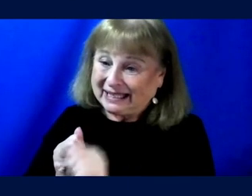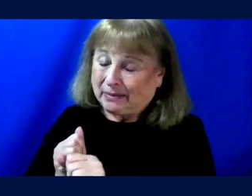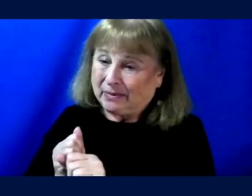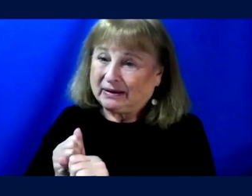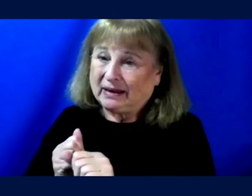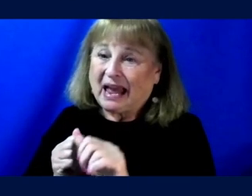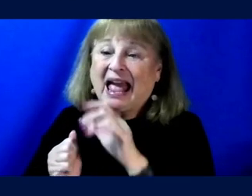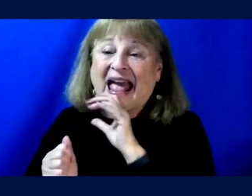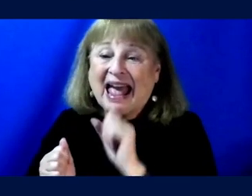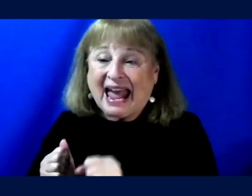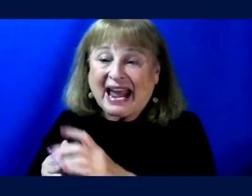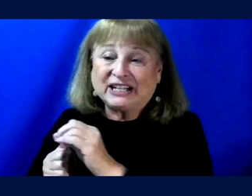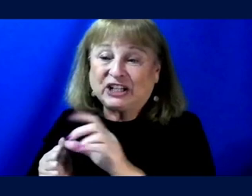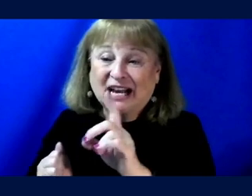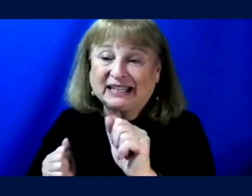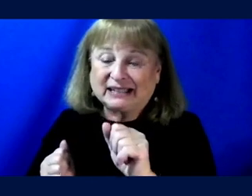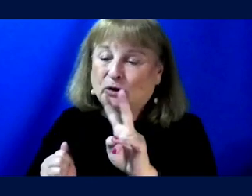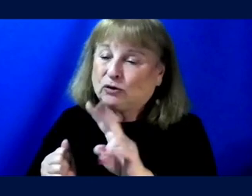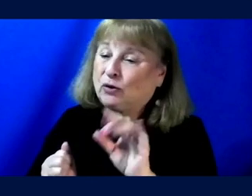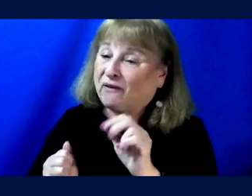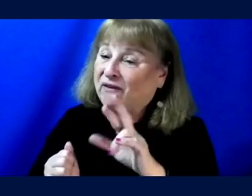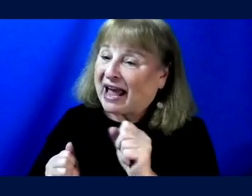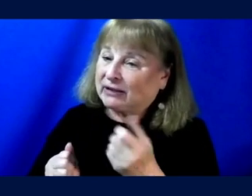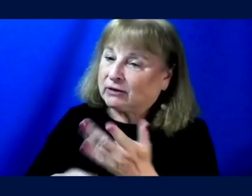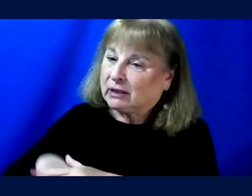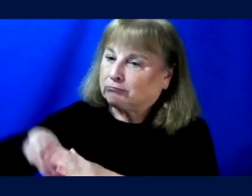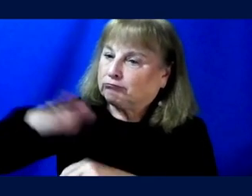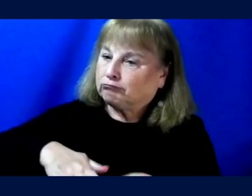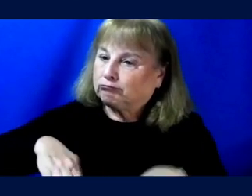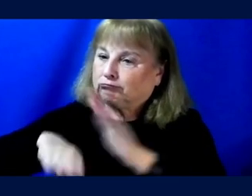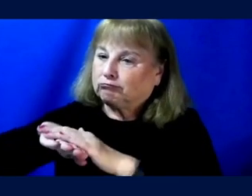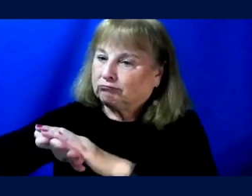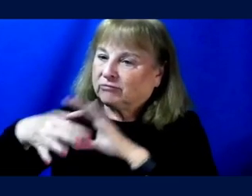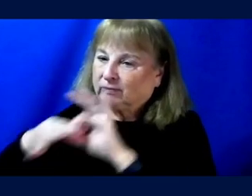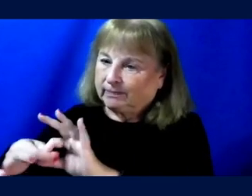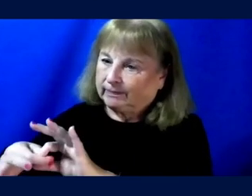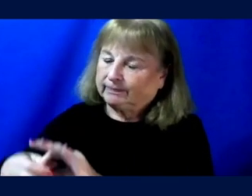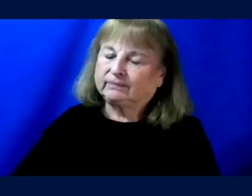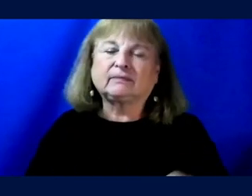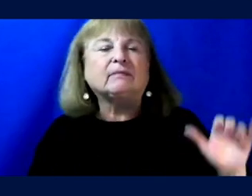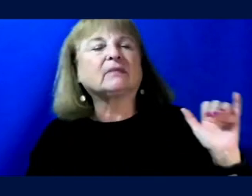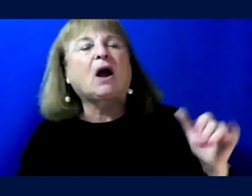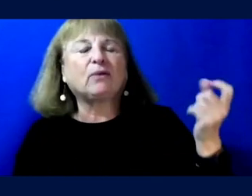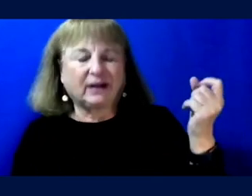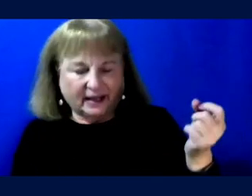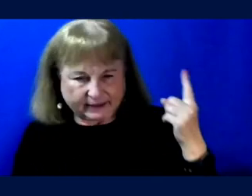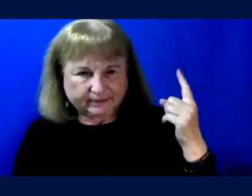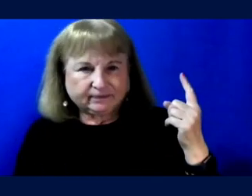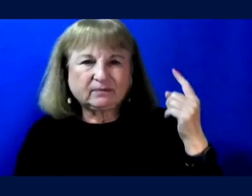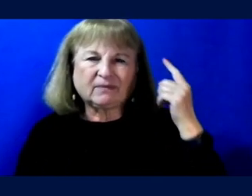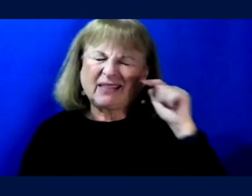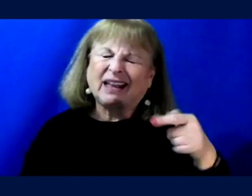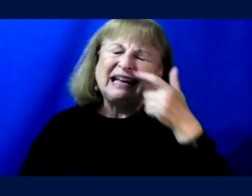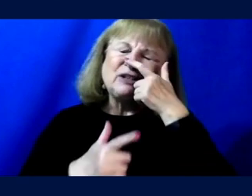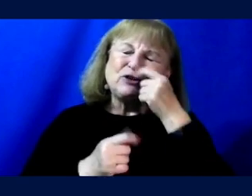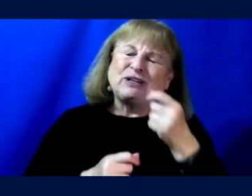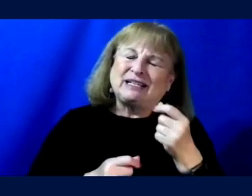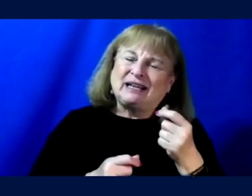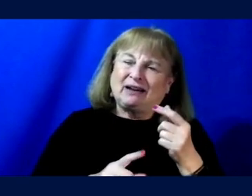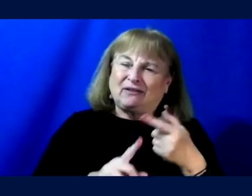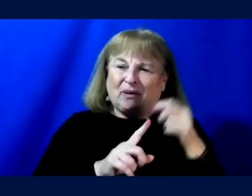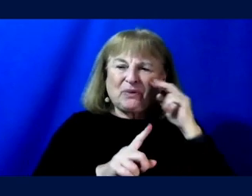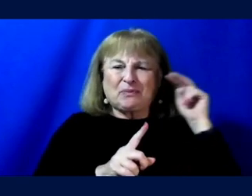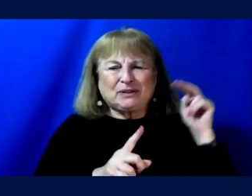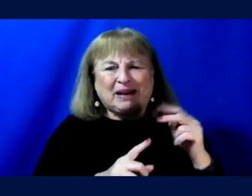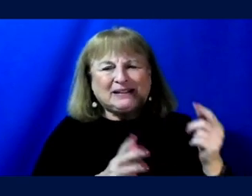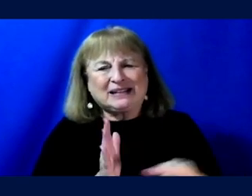age and disability as two factors that work on top of each other. Hmm. Got it. I think this is interesting, uh, from the perspective